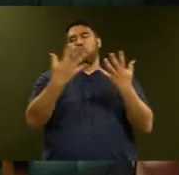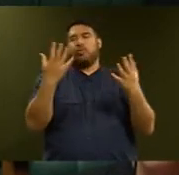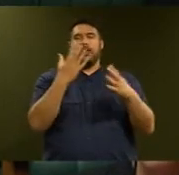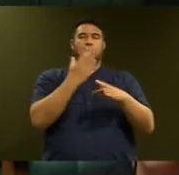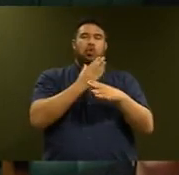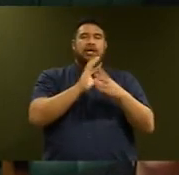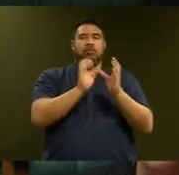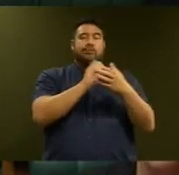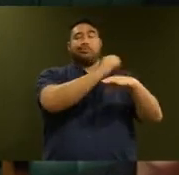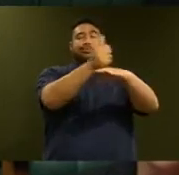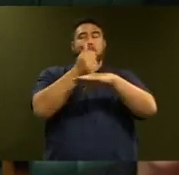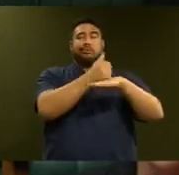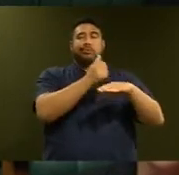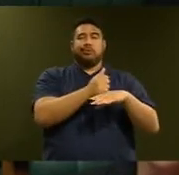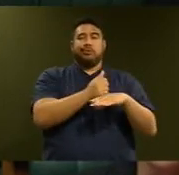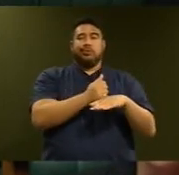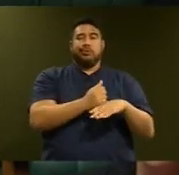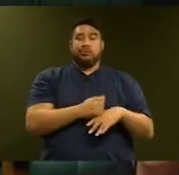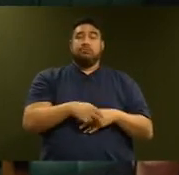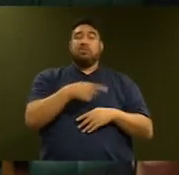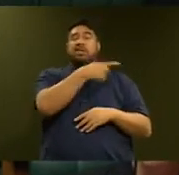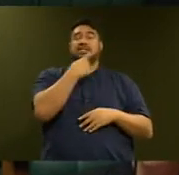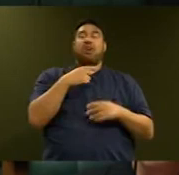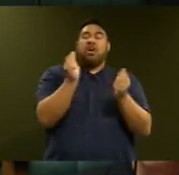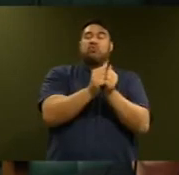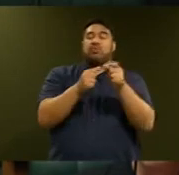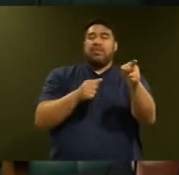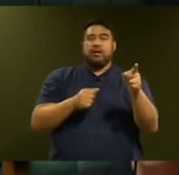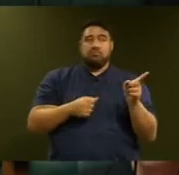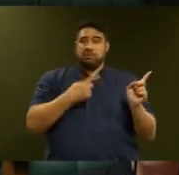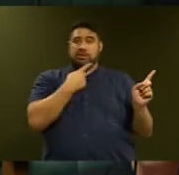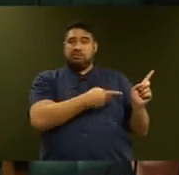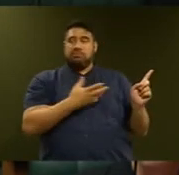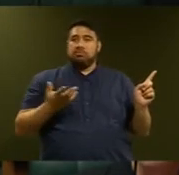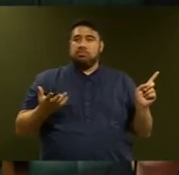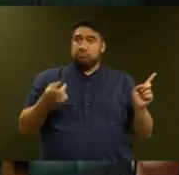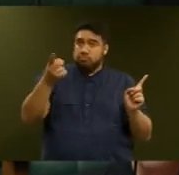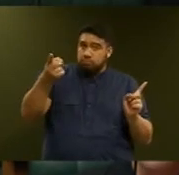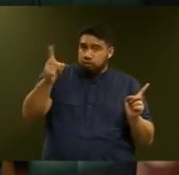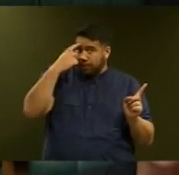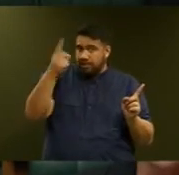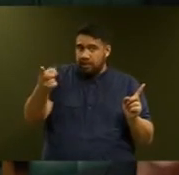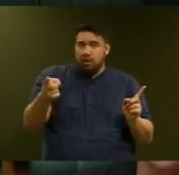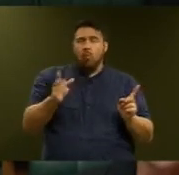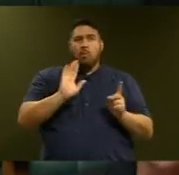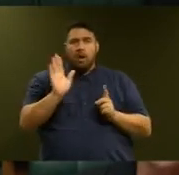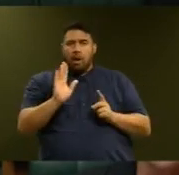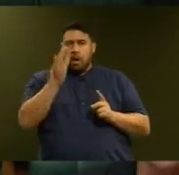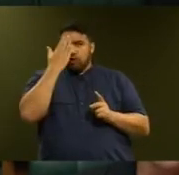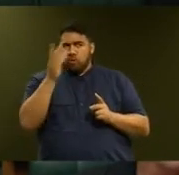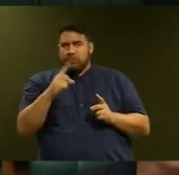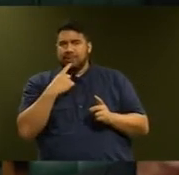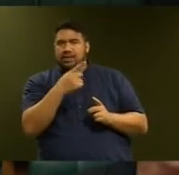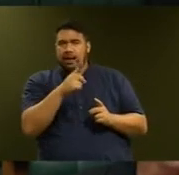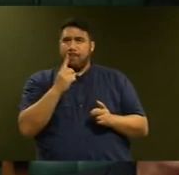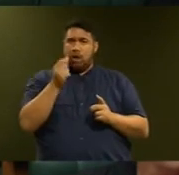Minister, I haven't seen those comments from the Minister of Regional Development, but what I do know is that working closely with him and with other partners in